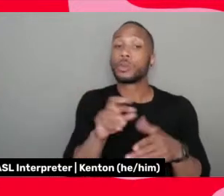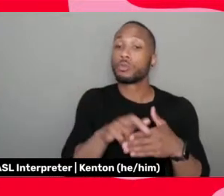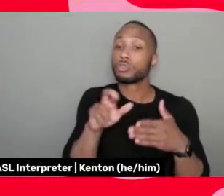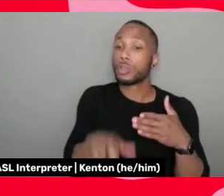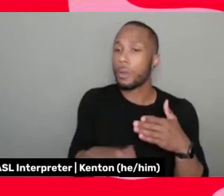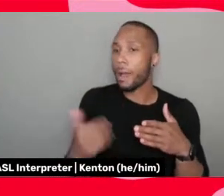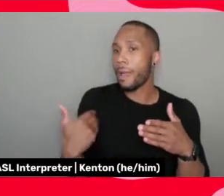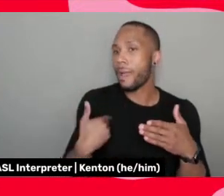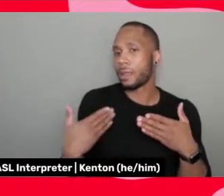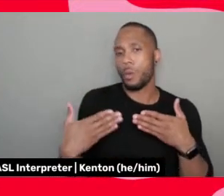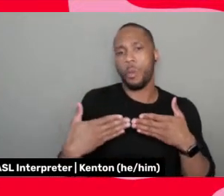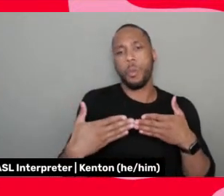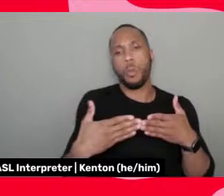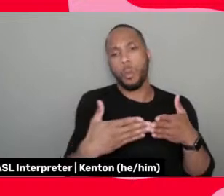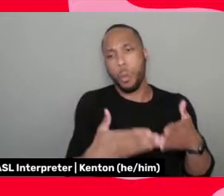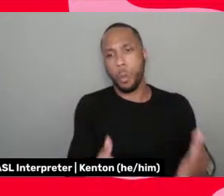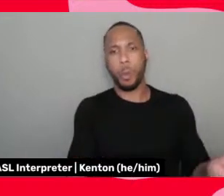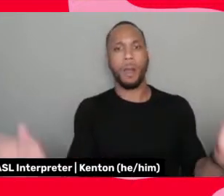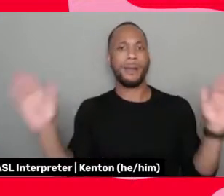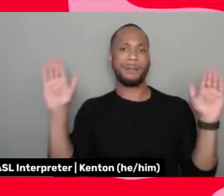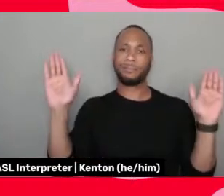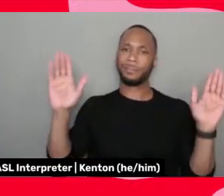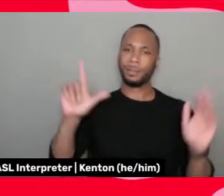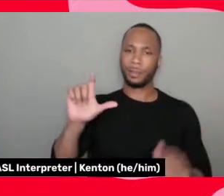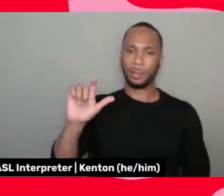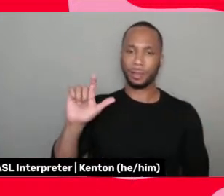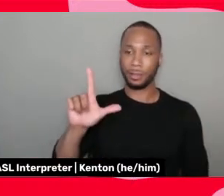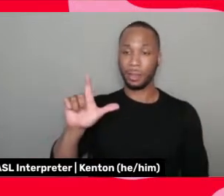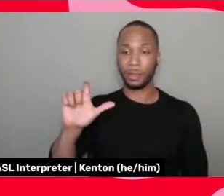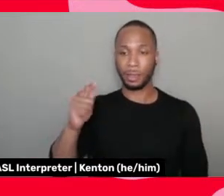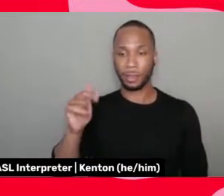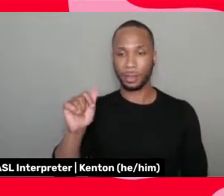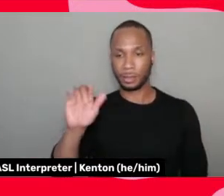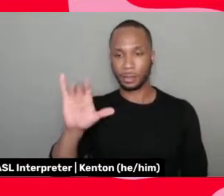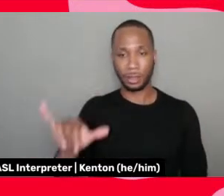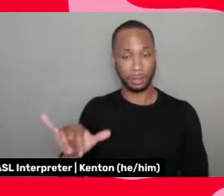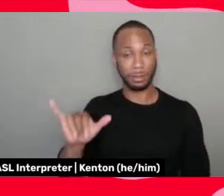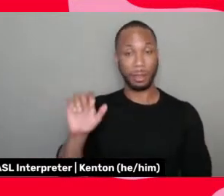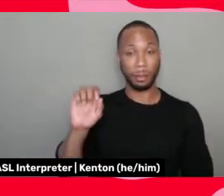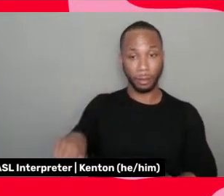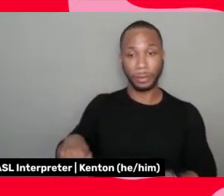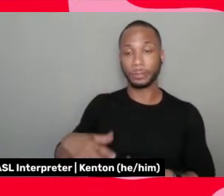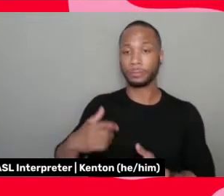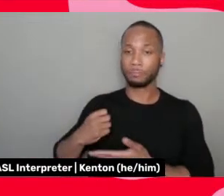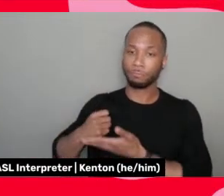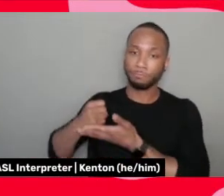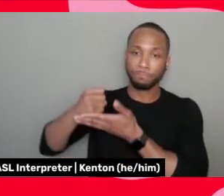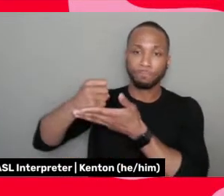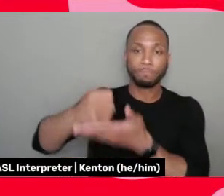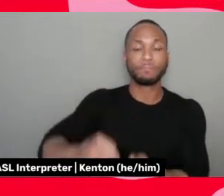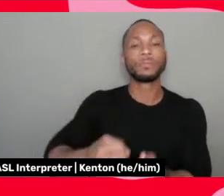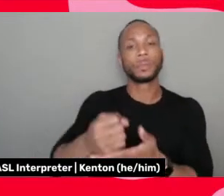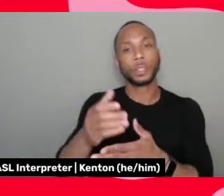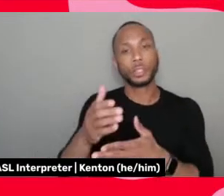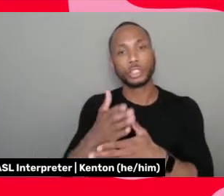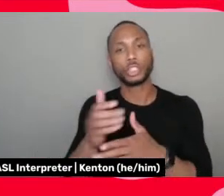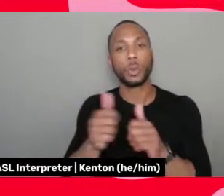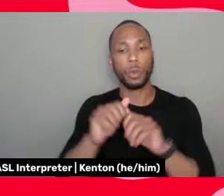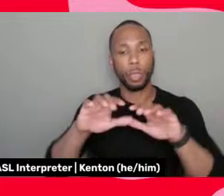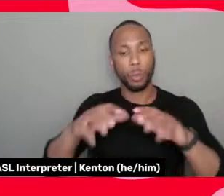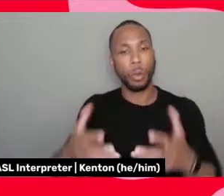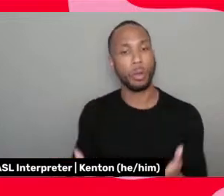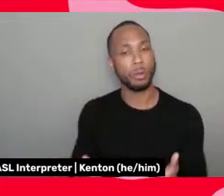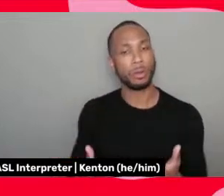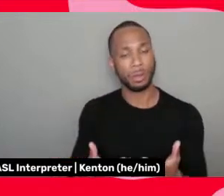wide expansive legacy to take with me and to share into the world. And that my